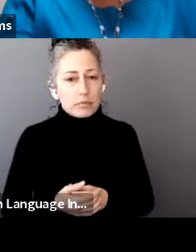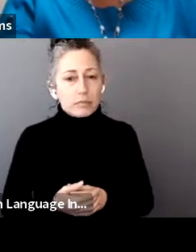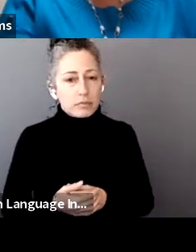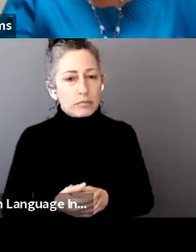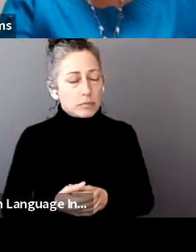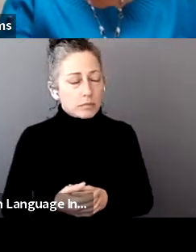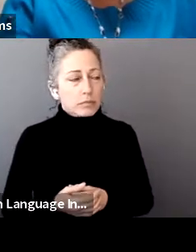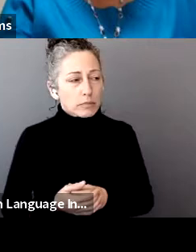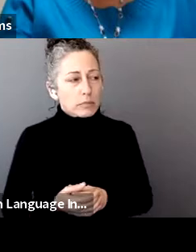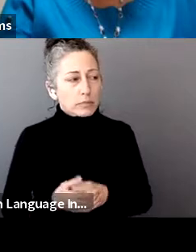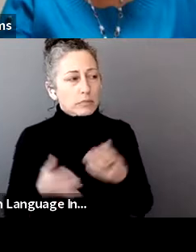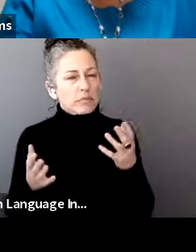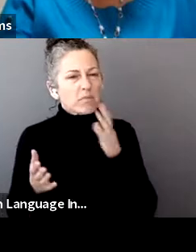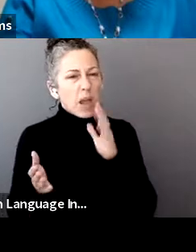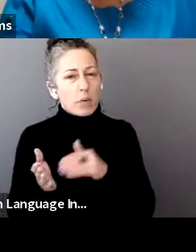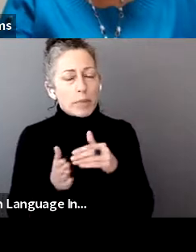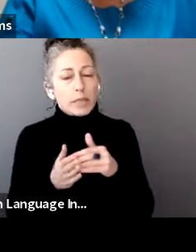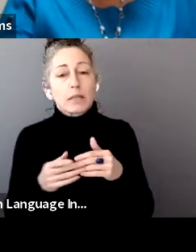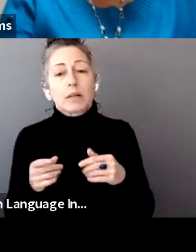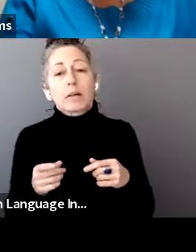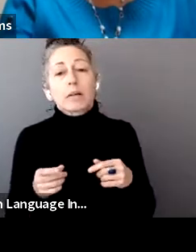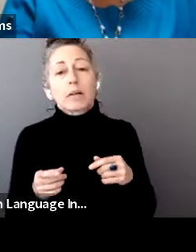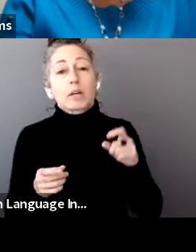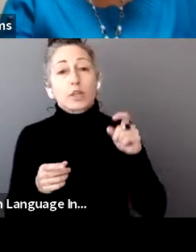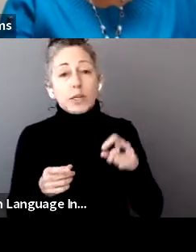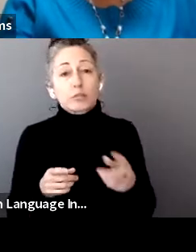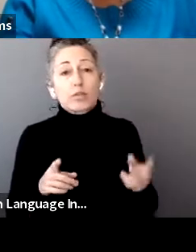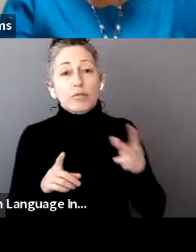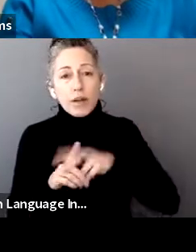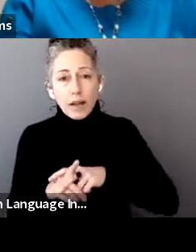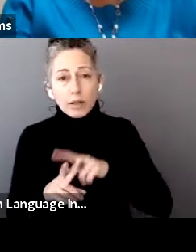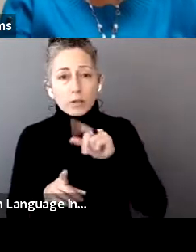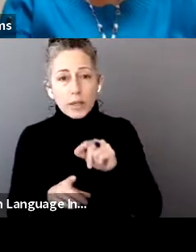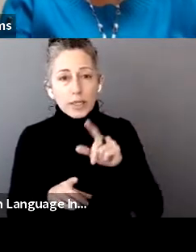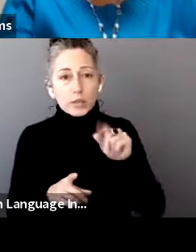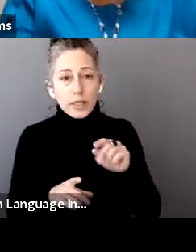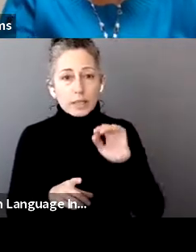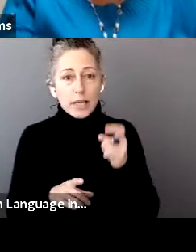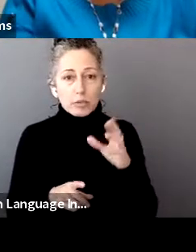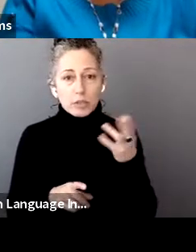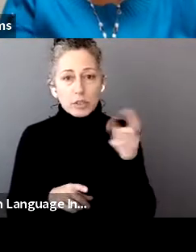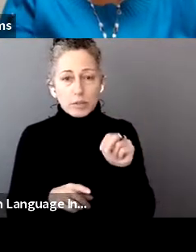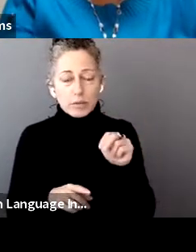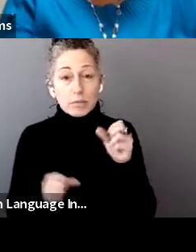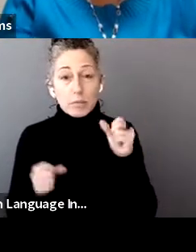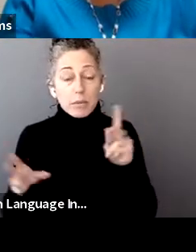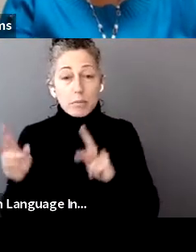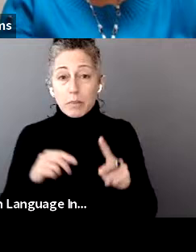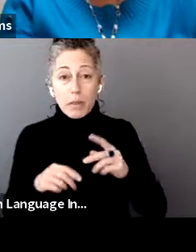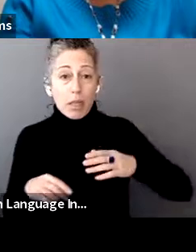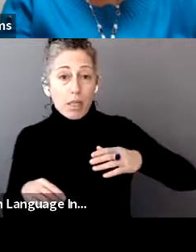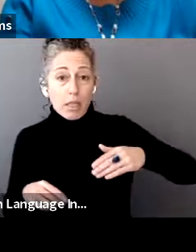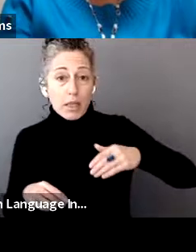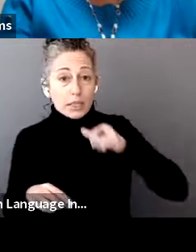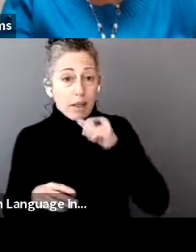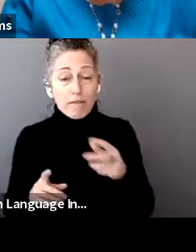but I just want to reiterate, they need to file their 2020 tax return. Many individuals who didn't file their 2019